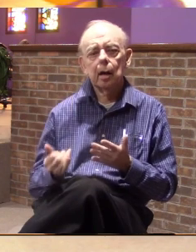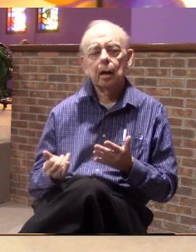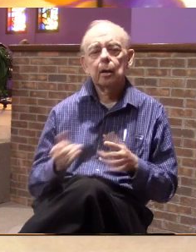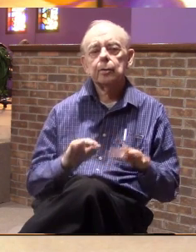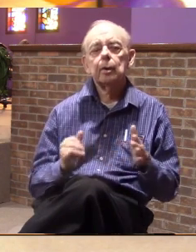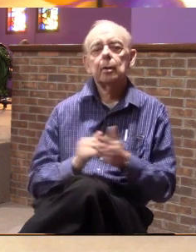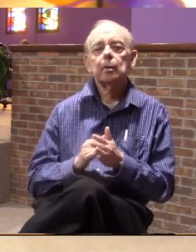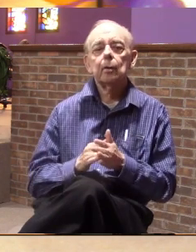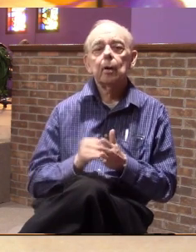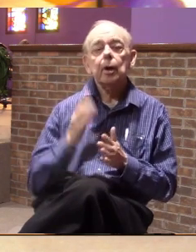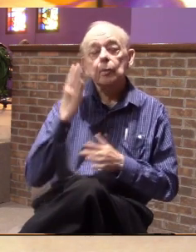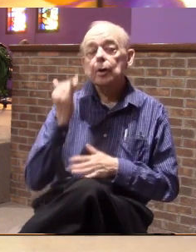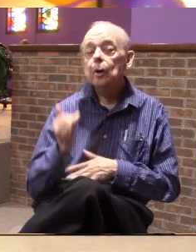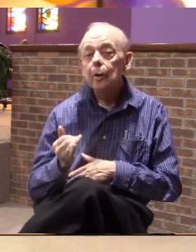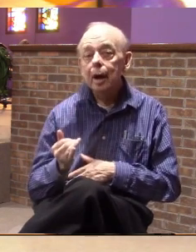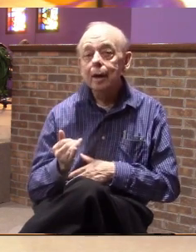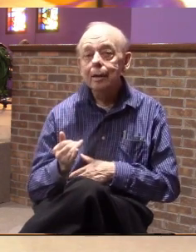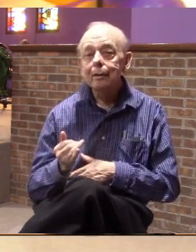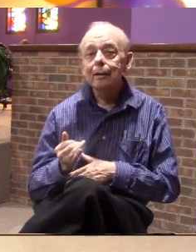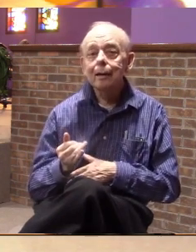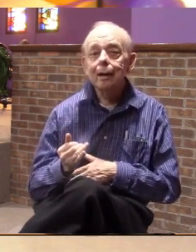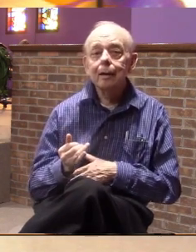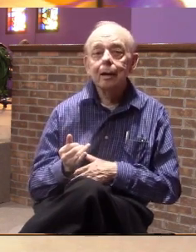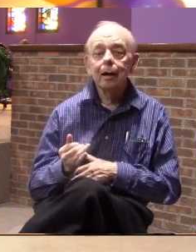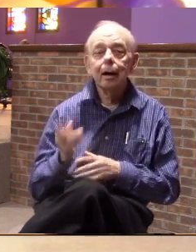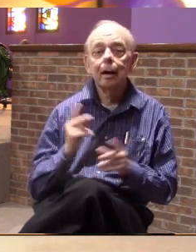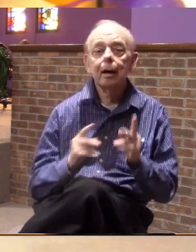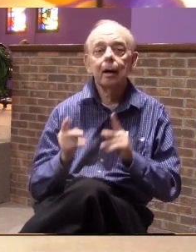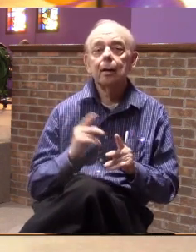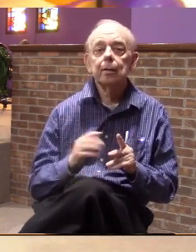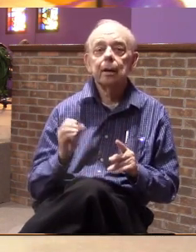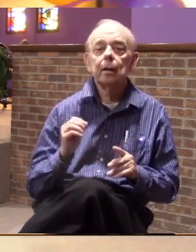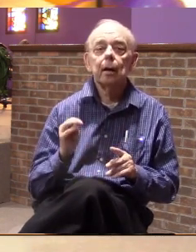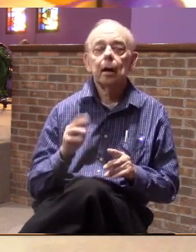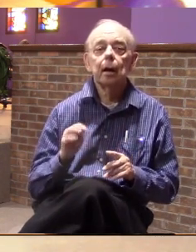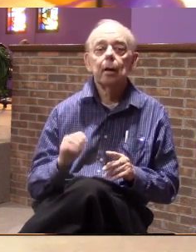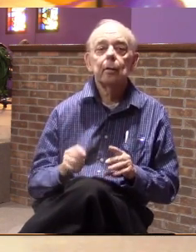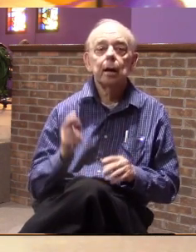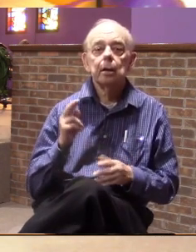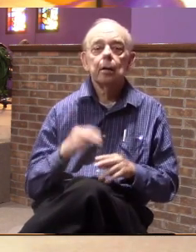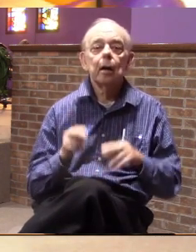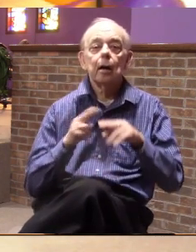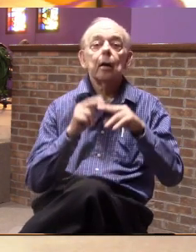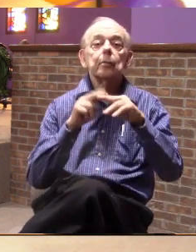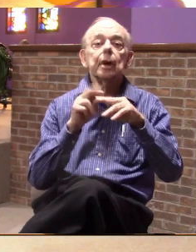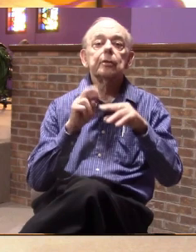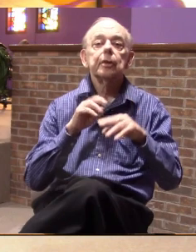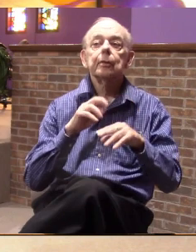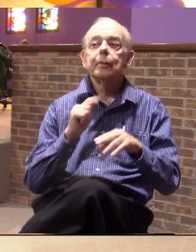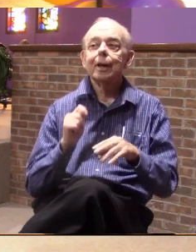they doing that? Well, you want to know why? The people that own the building are raising the rent.